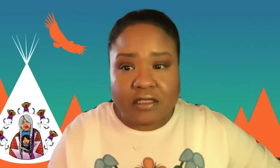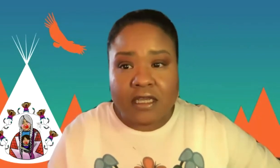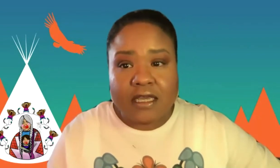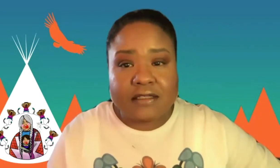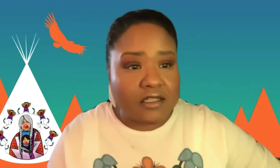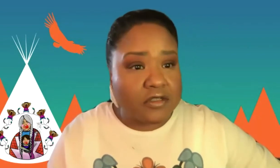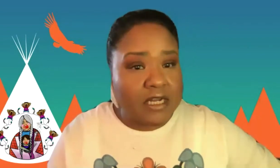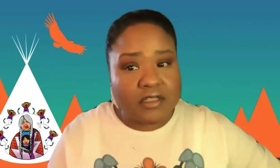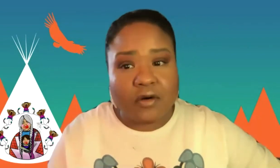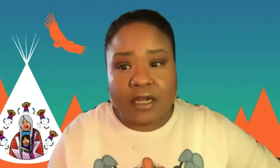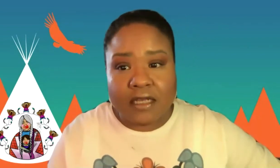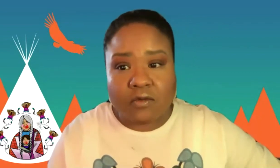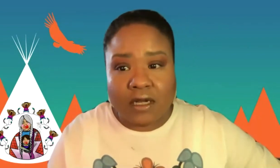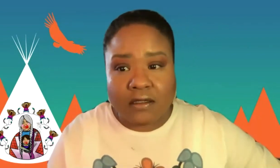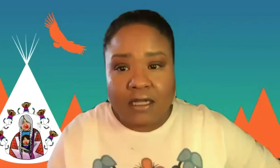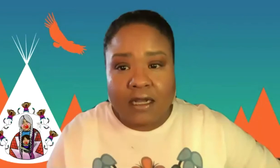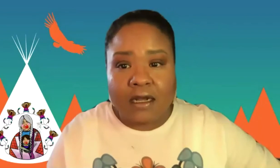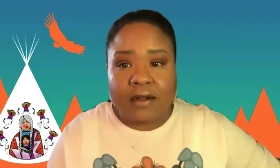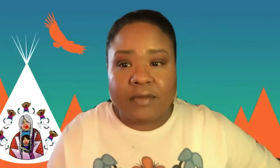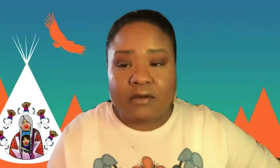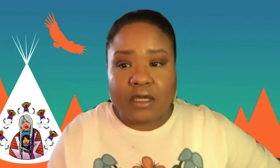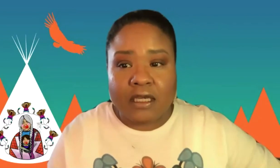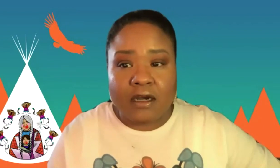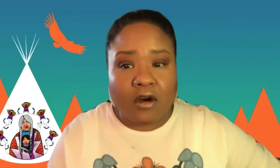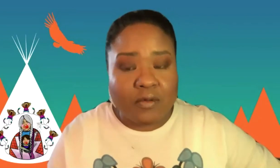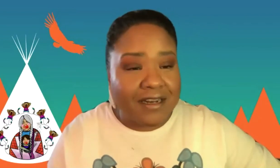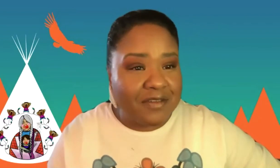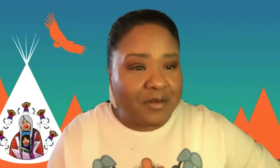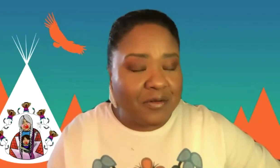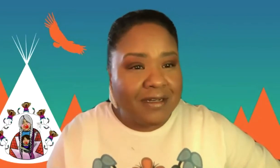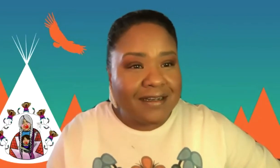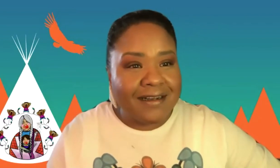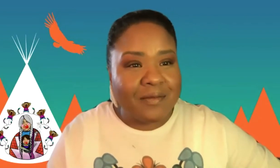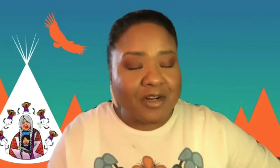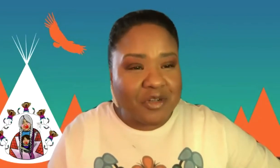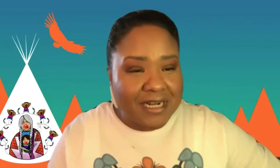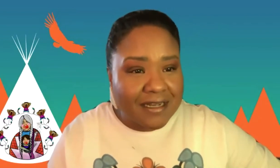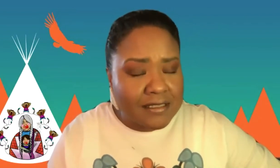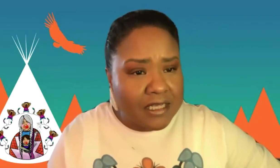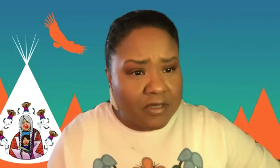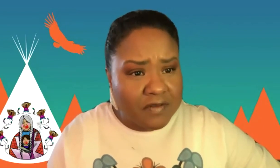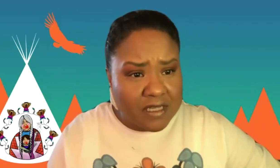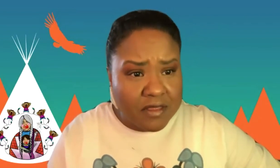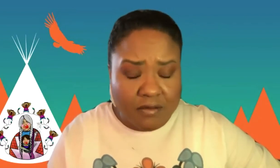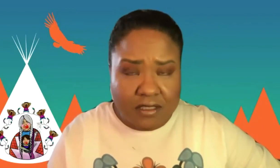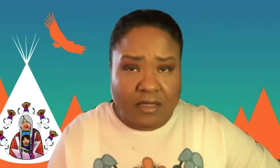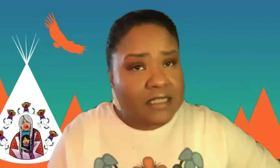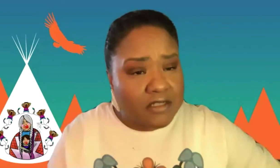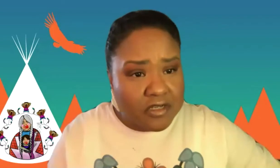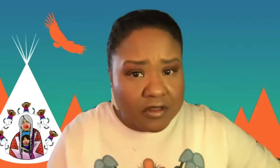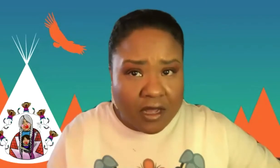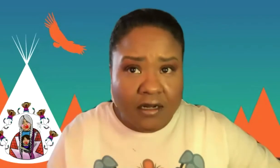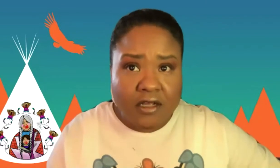Nations ancestral territory as well. We hope that if you are joining us, that you give some some